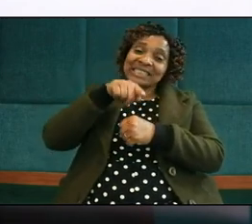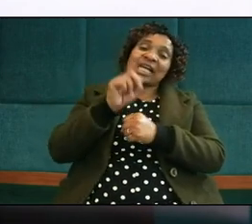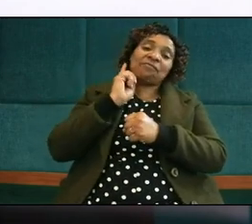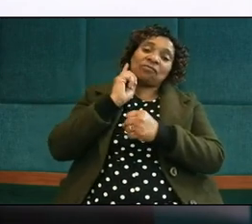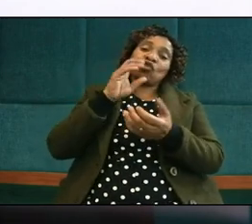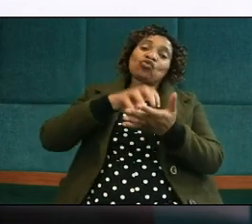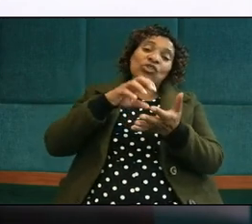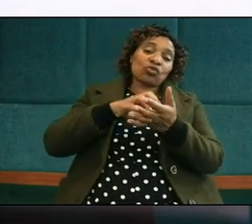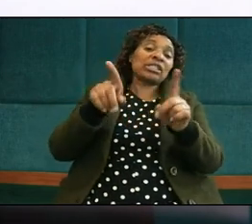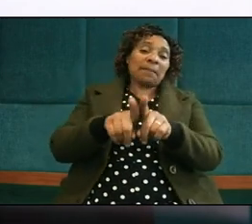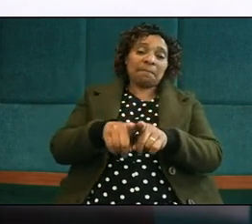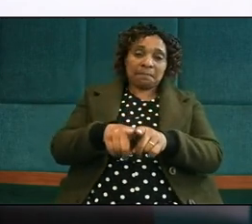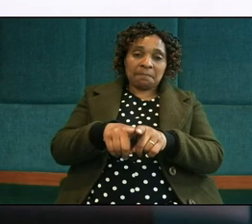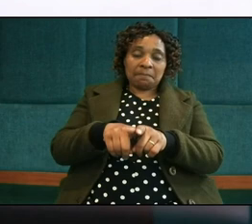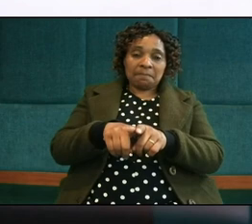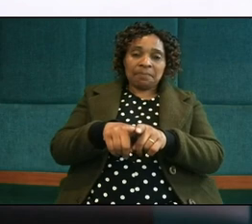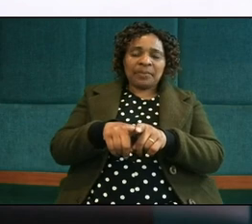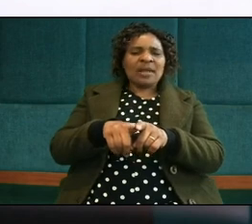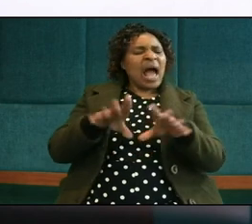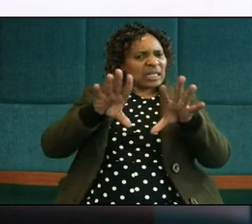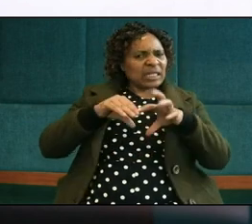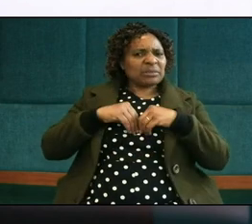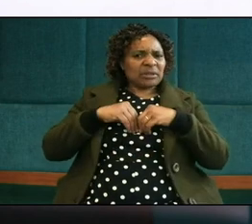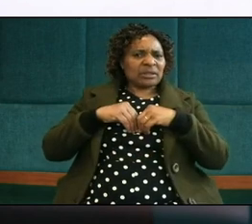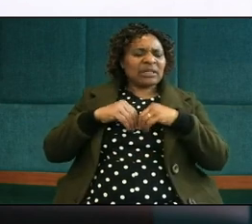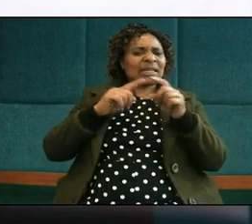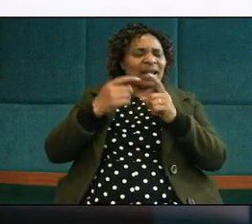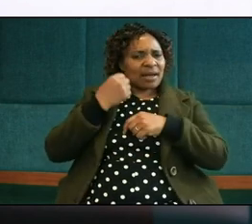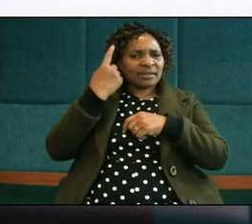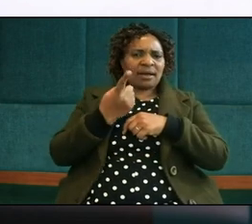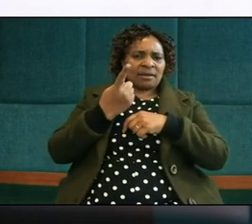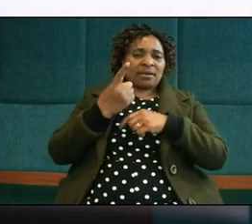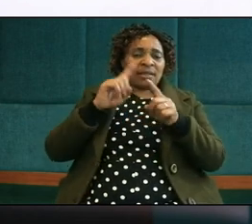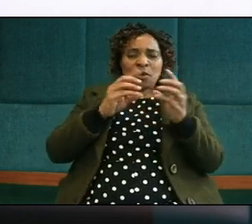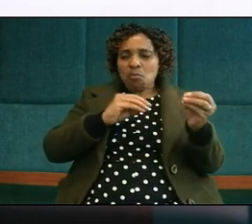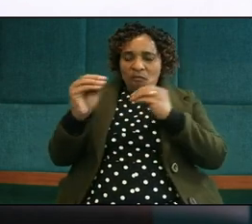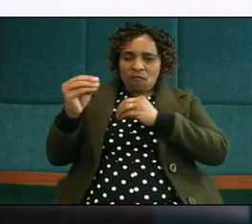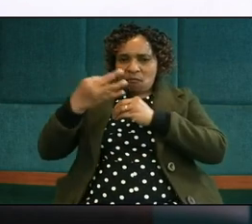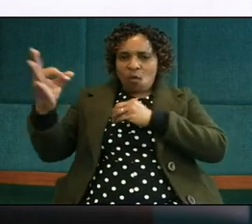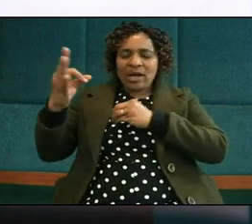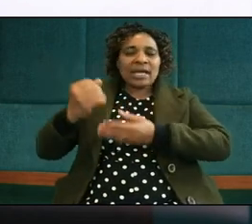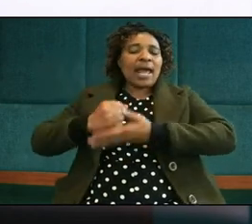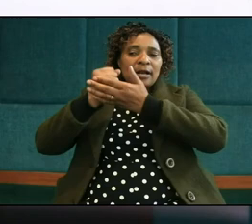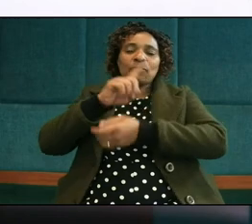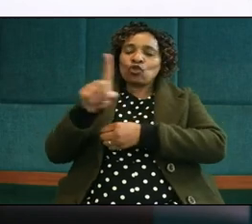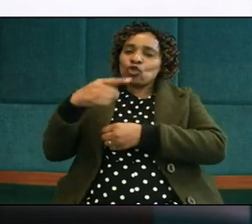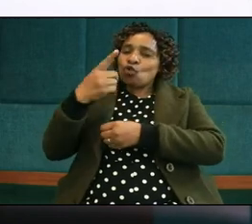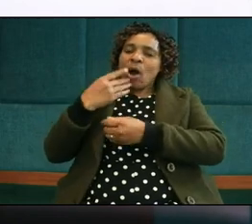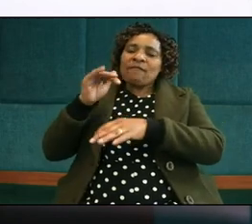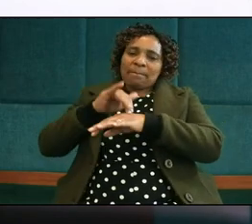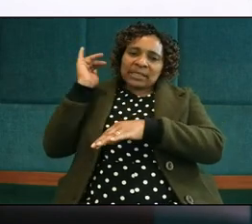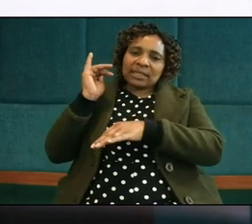child in the same situation acknowledge it understand it and move forward help those who are victim